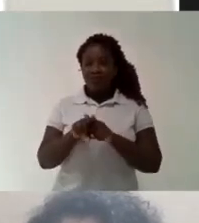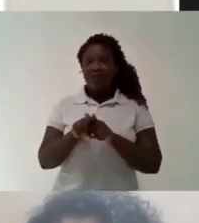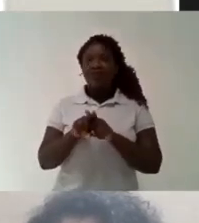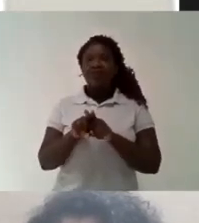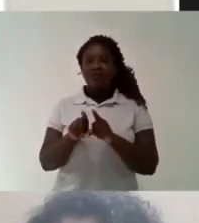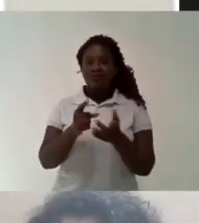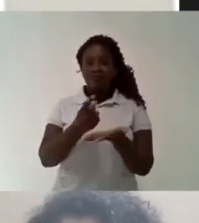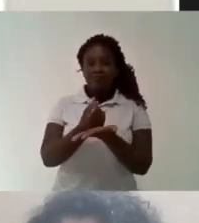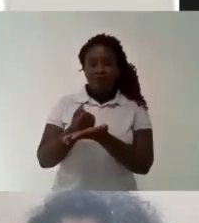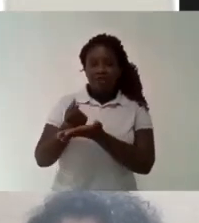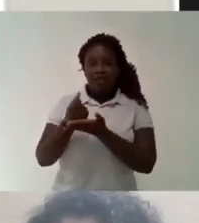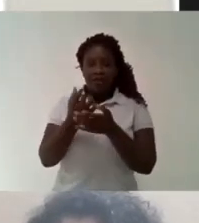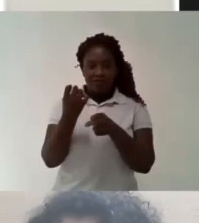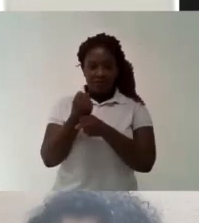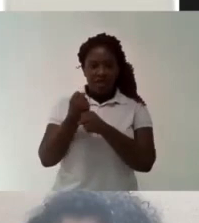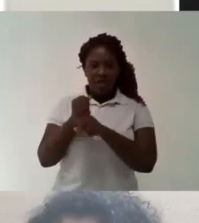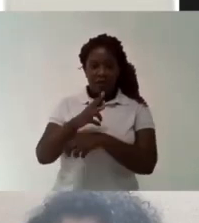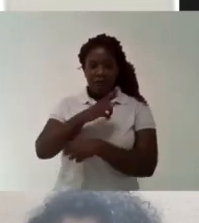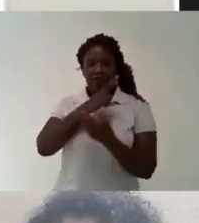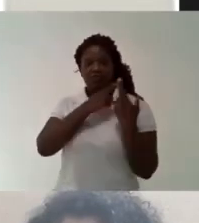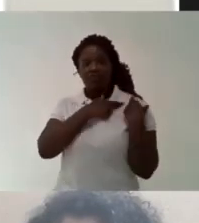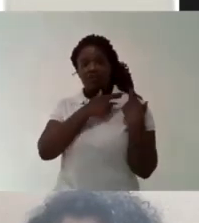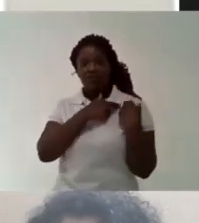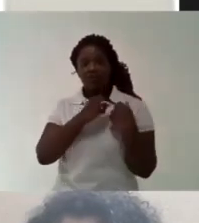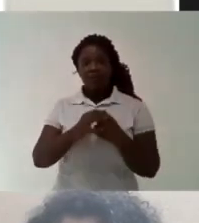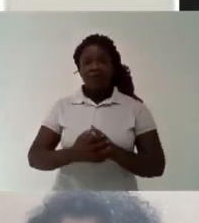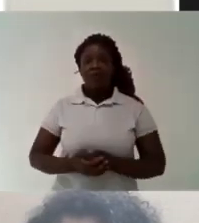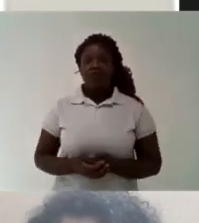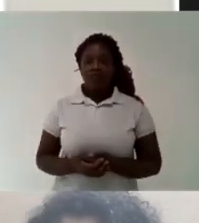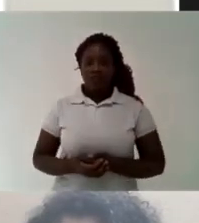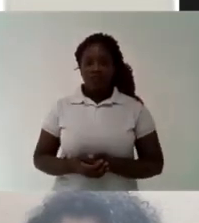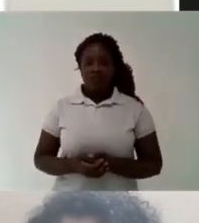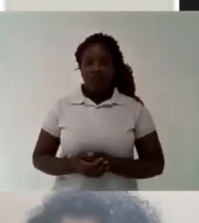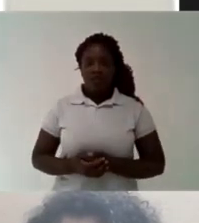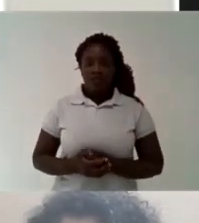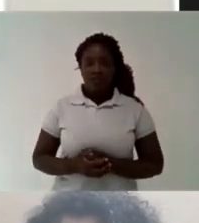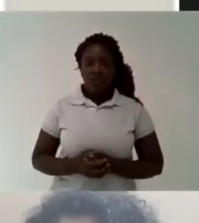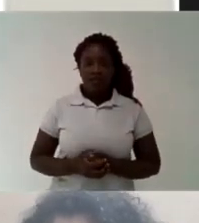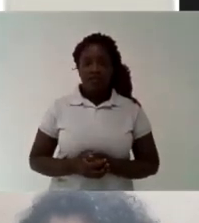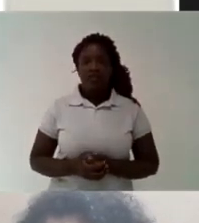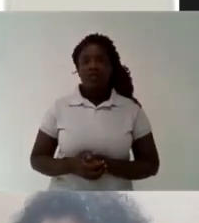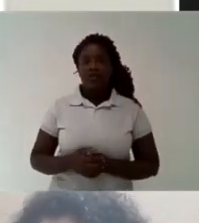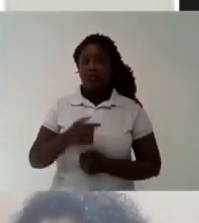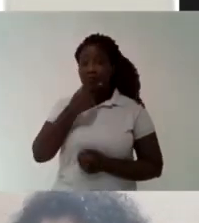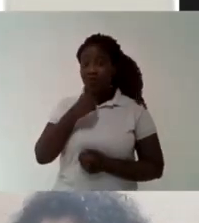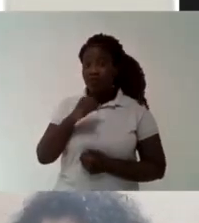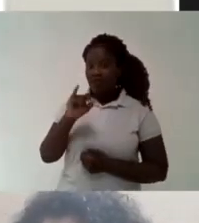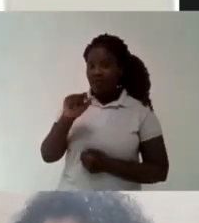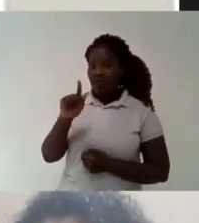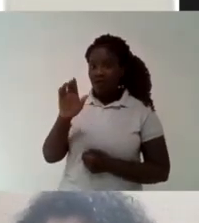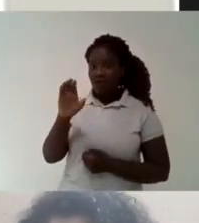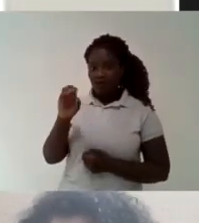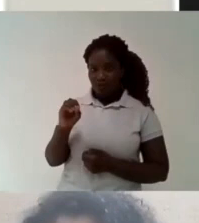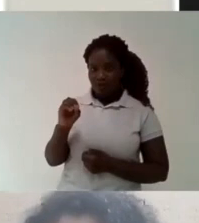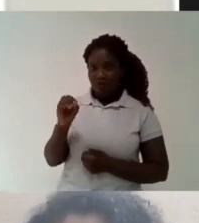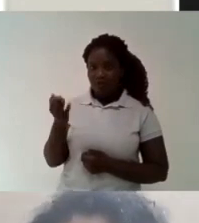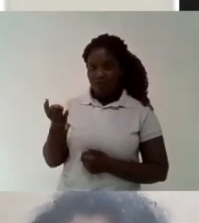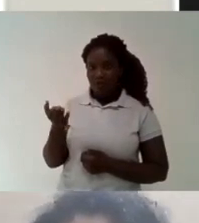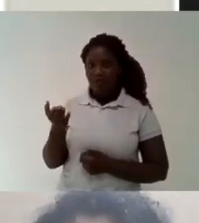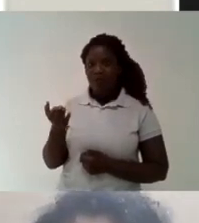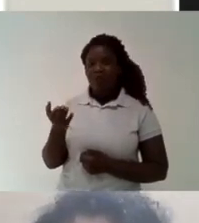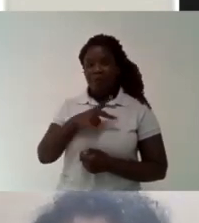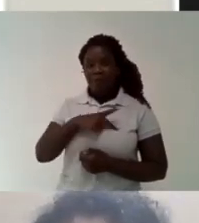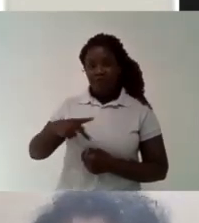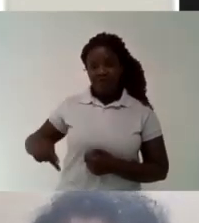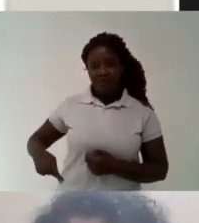I would like to ask you Iago In more general lines how